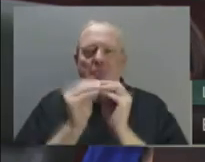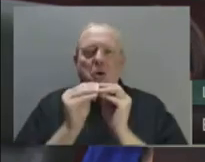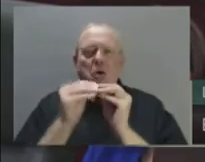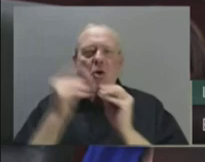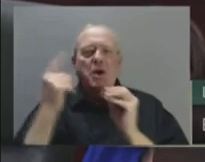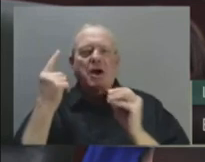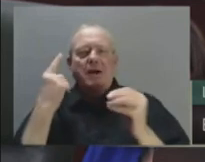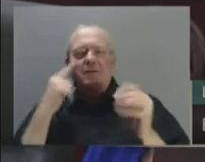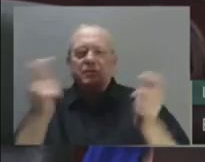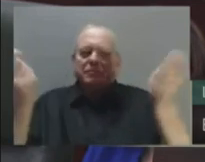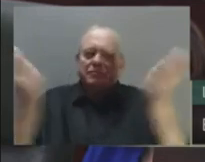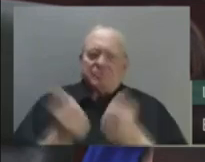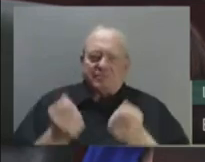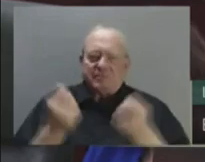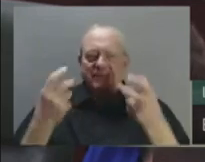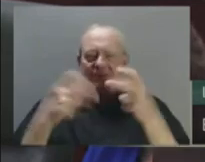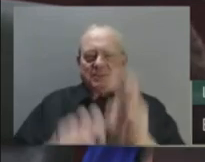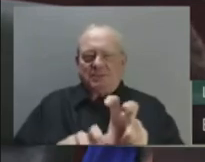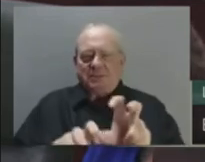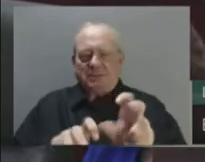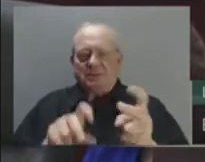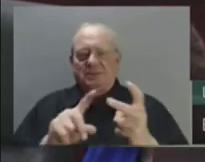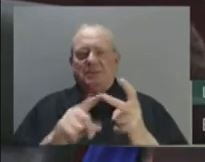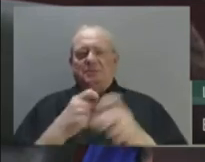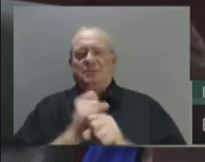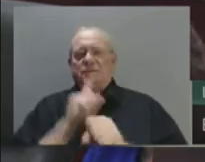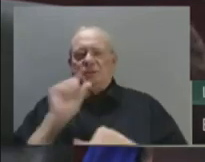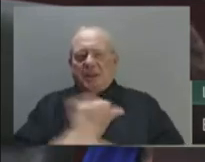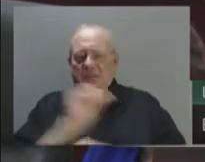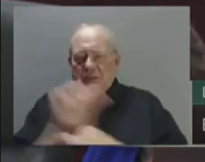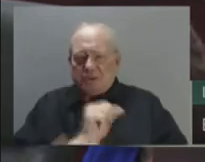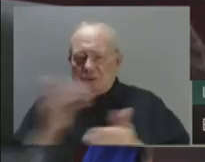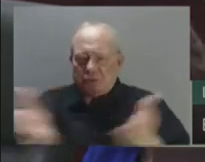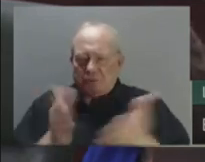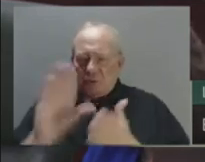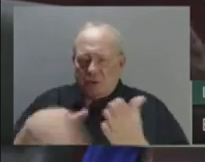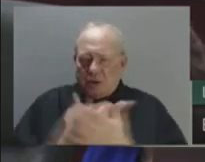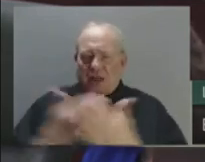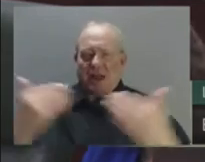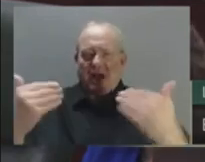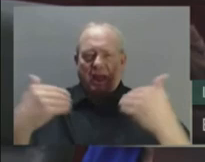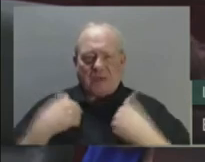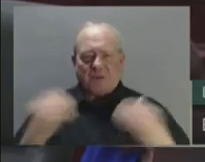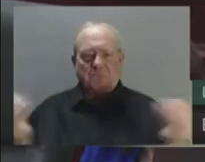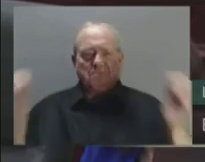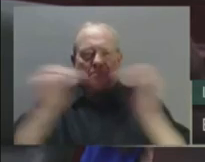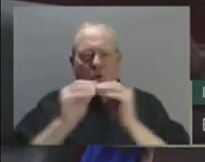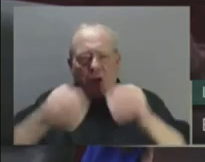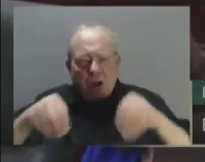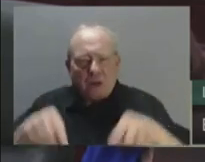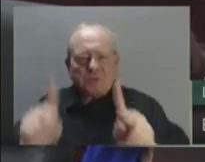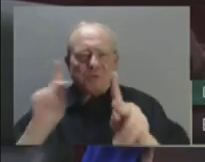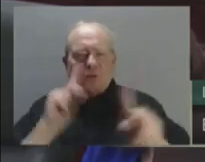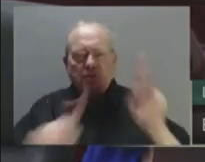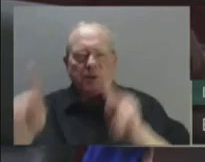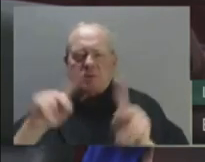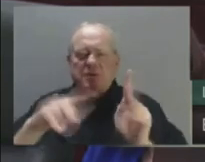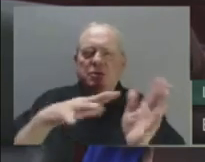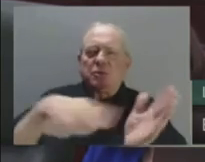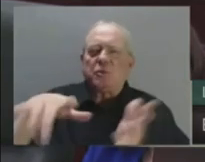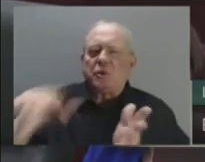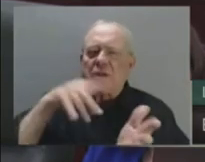need, and more to give a hand up to the vulnerable among us. To further position Alberta's economy for investment